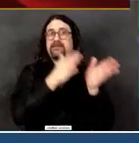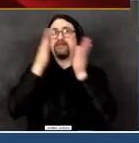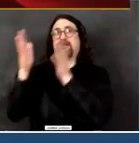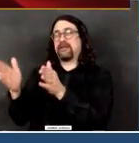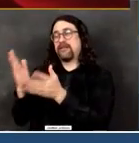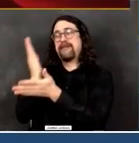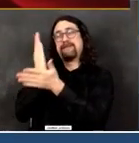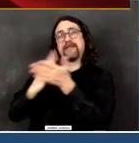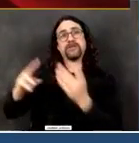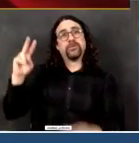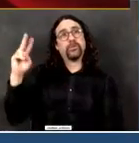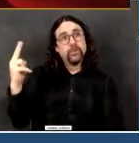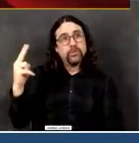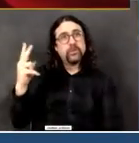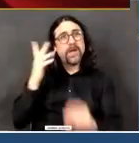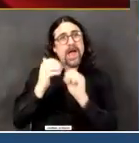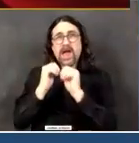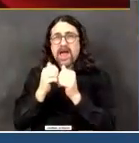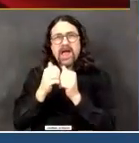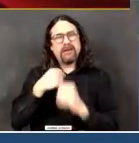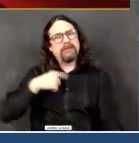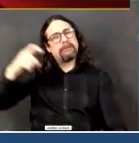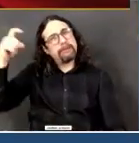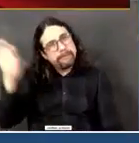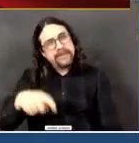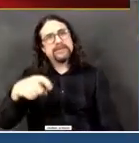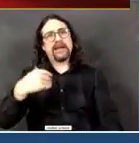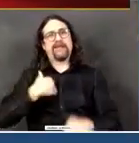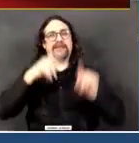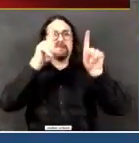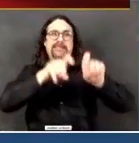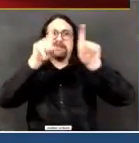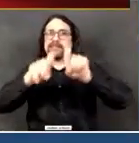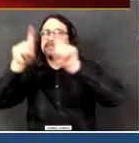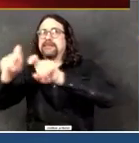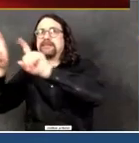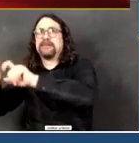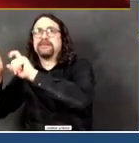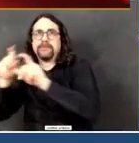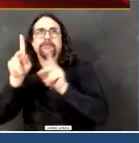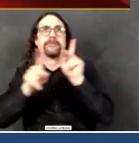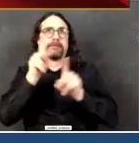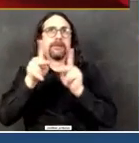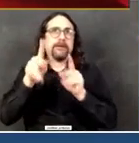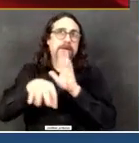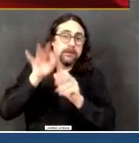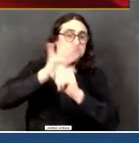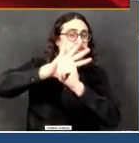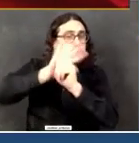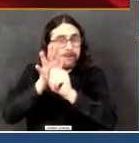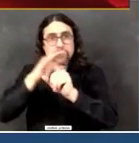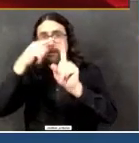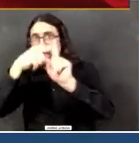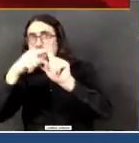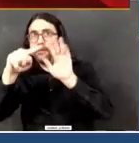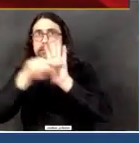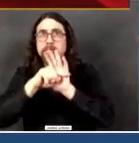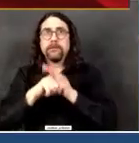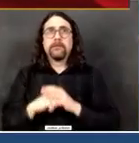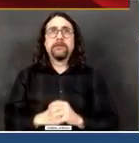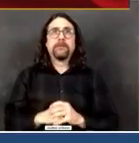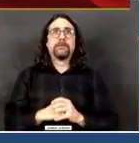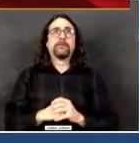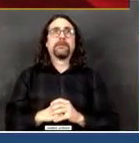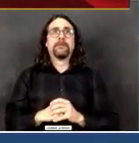testing helps us in many ways, but it does not provide all the solutions. It is a fact that someone could test negative